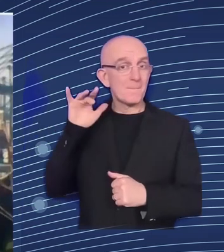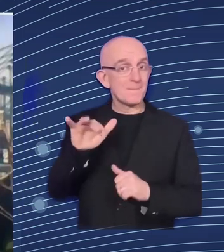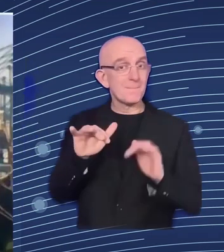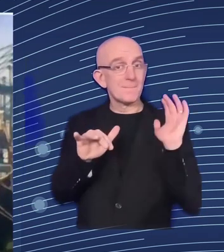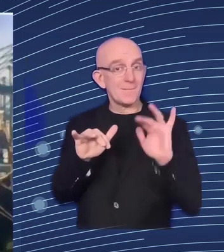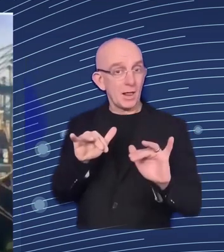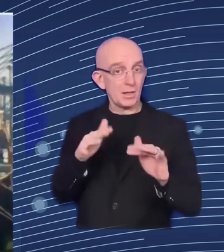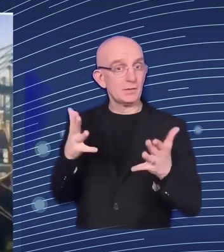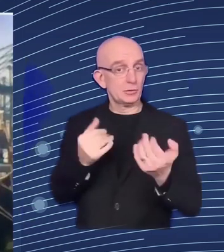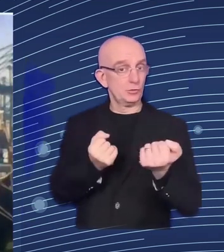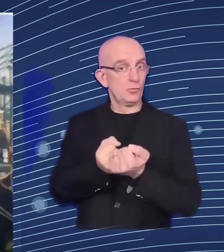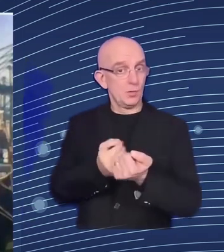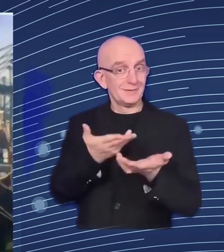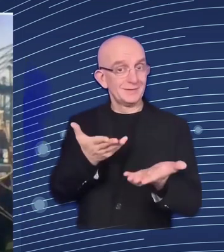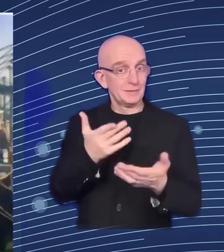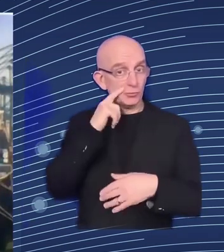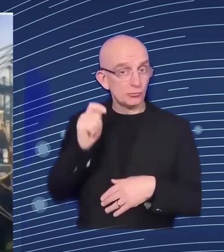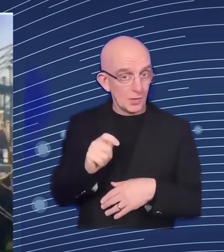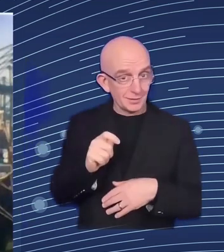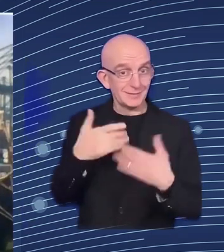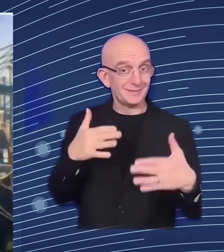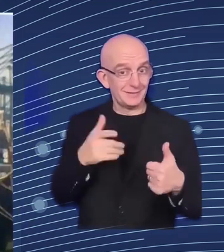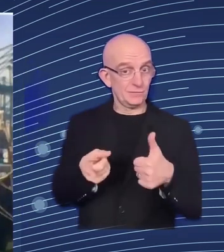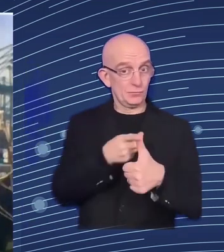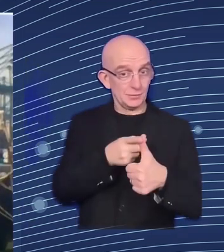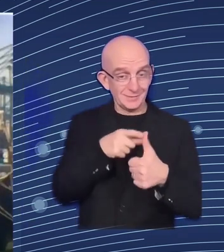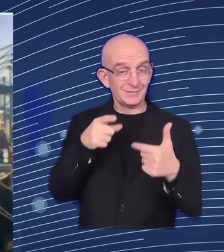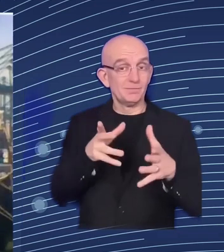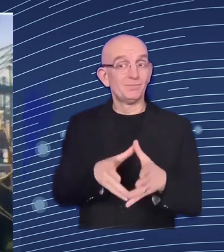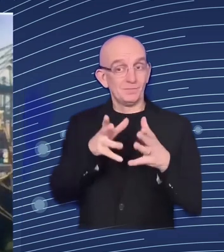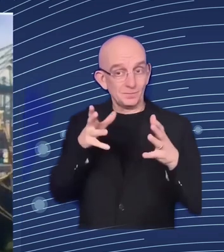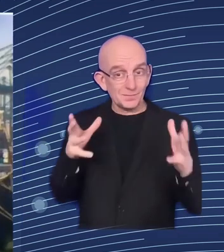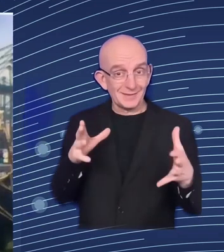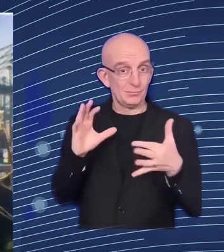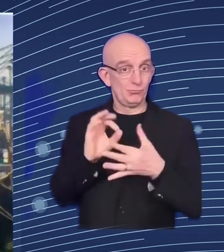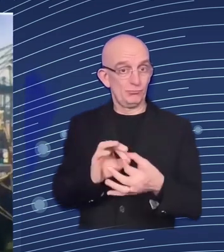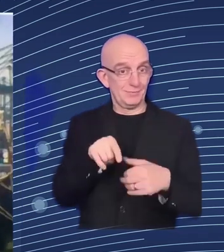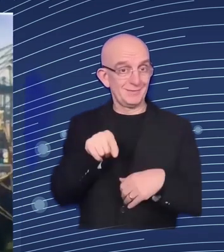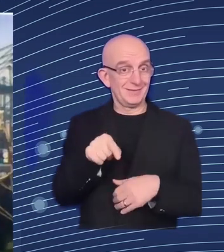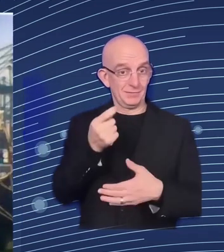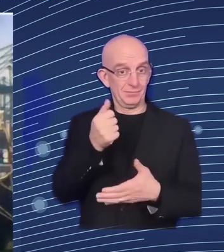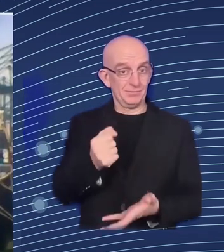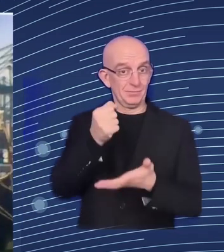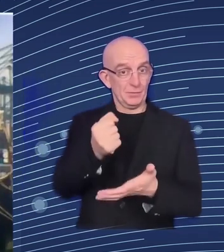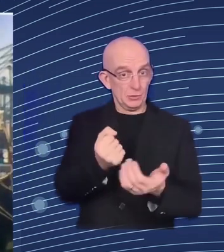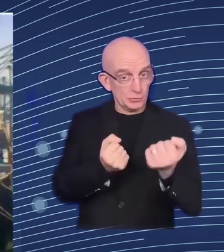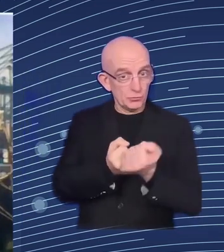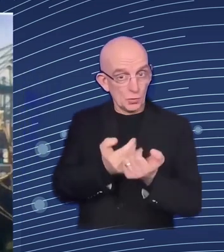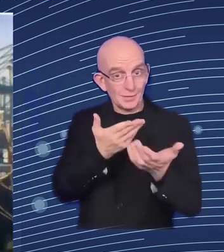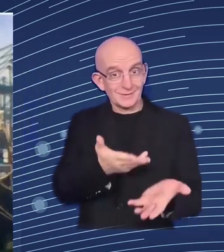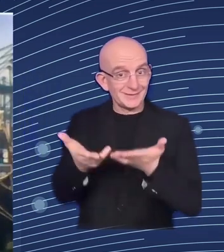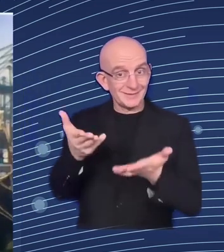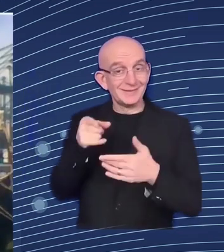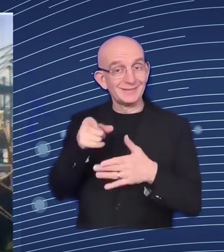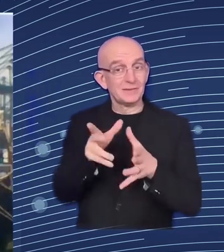and in this budget support the main vehicle is that this so-called ukraine plan and in the ukrainian